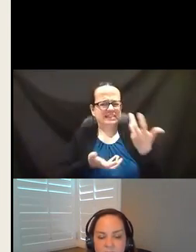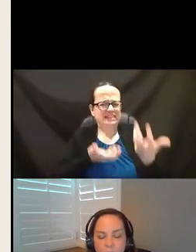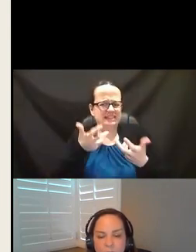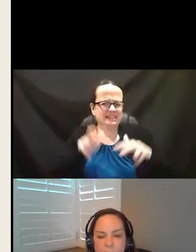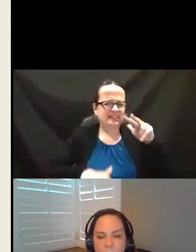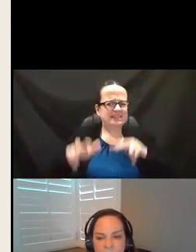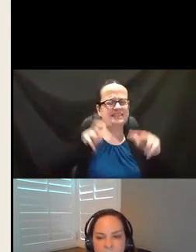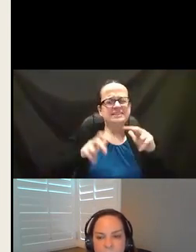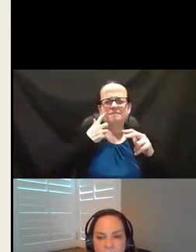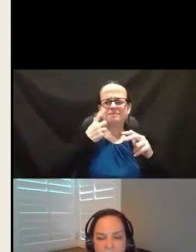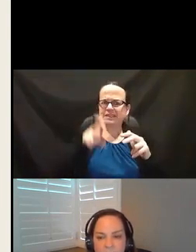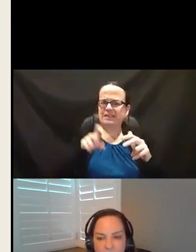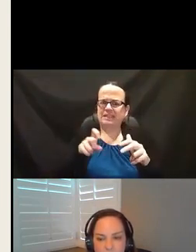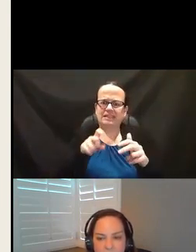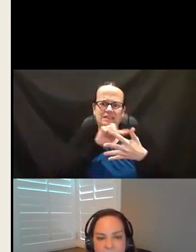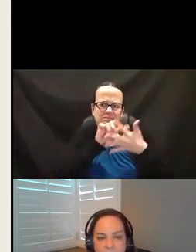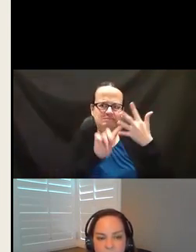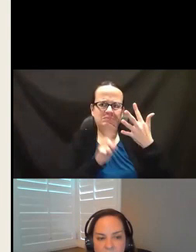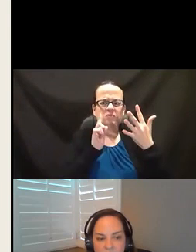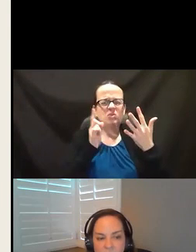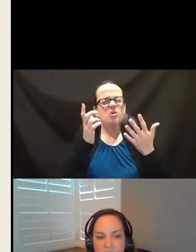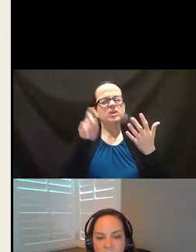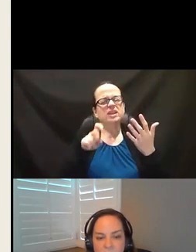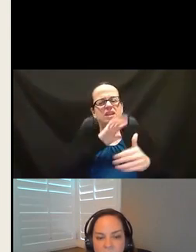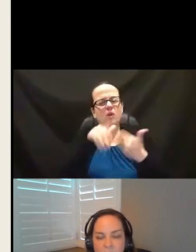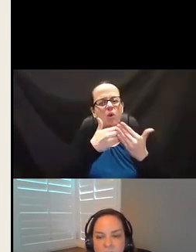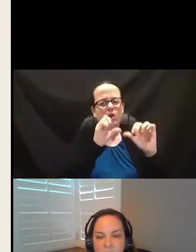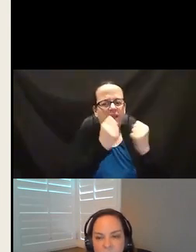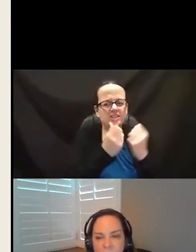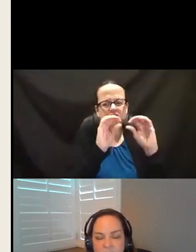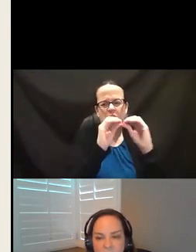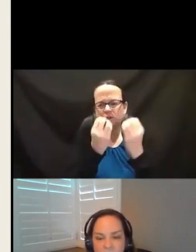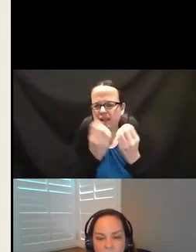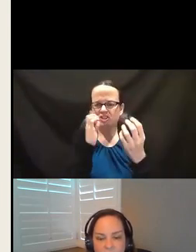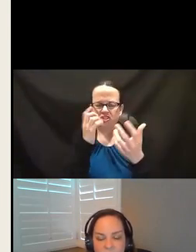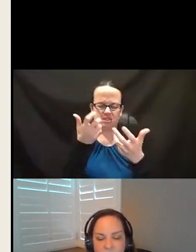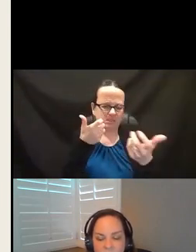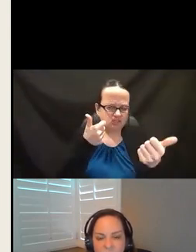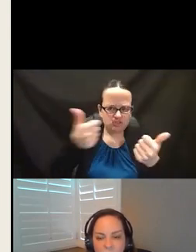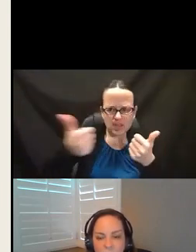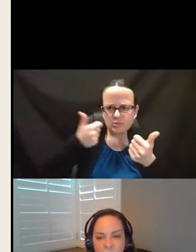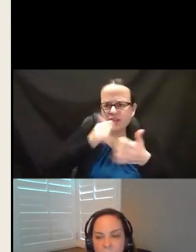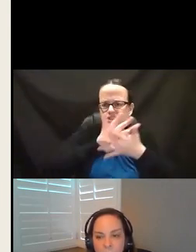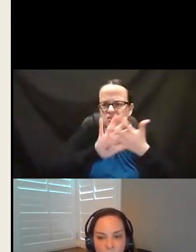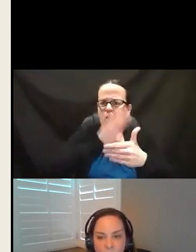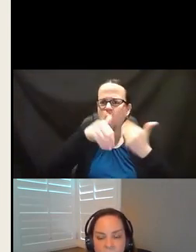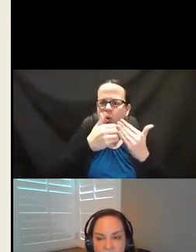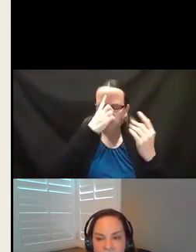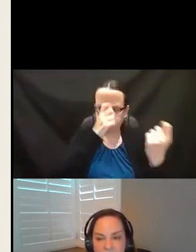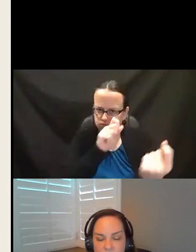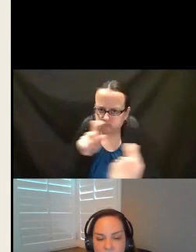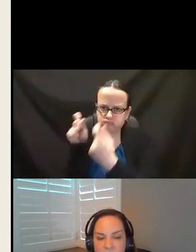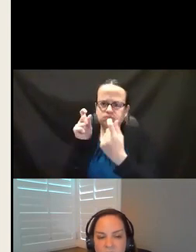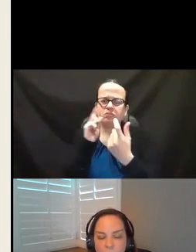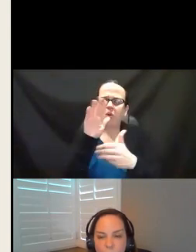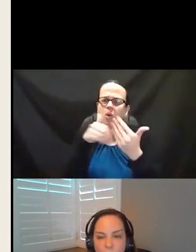needs, who can benefit by getting everybody on the same page at the same time to identify what's needed to, number one, get